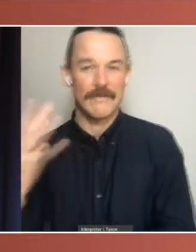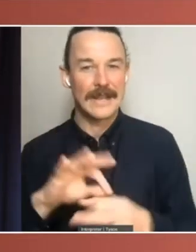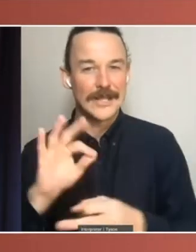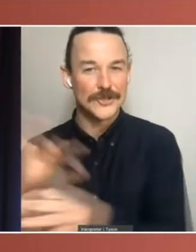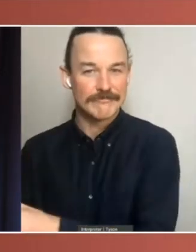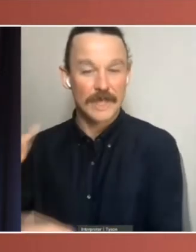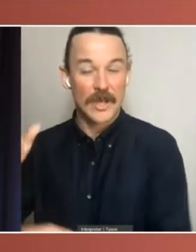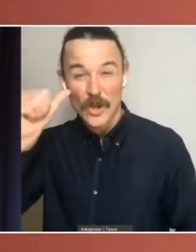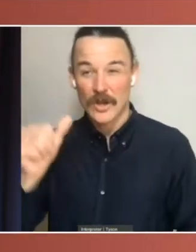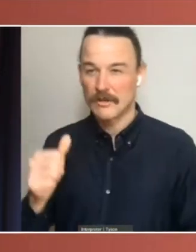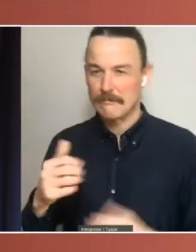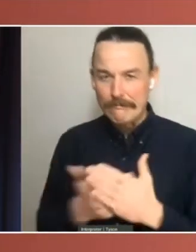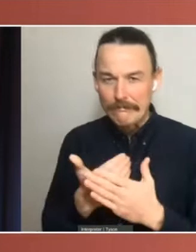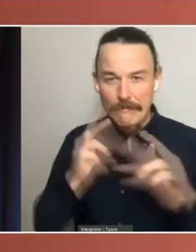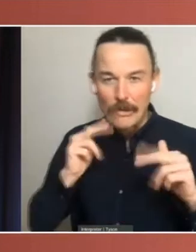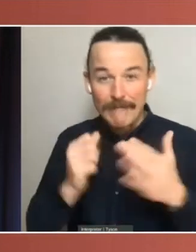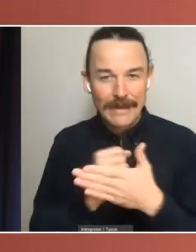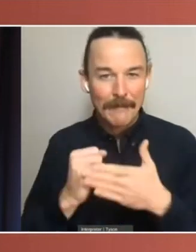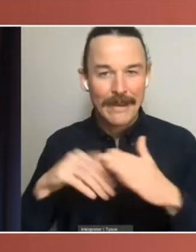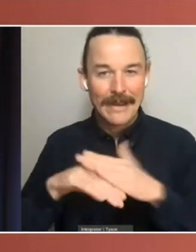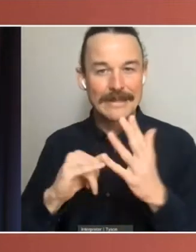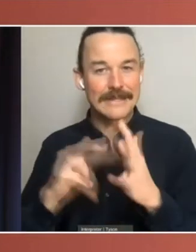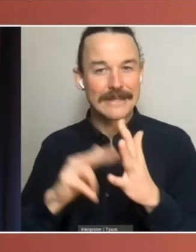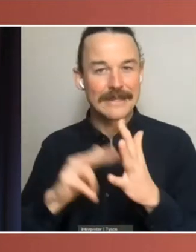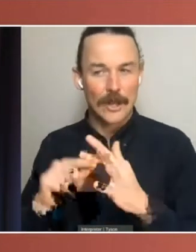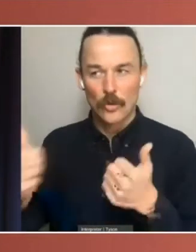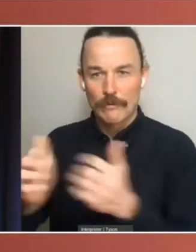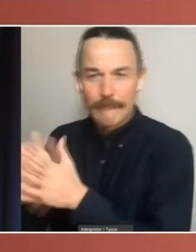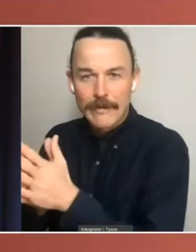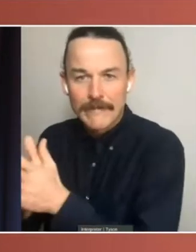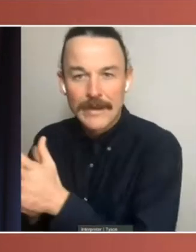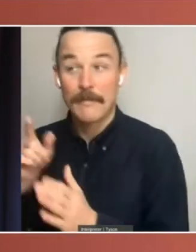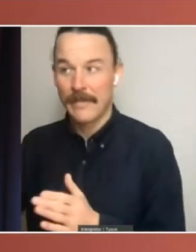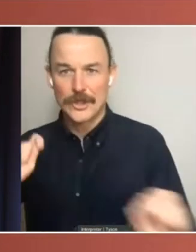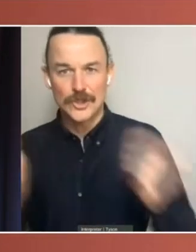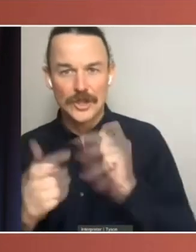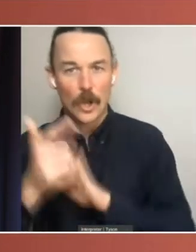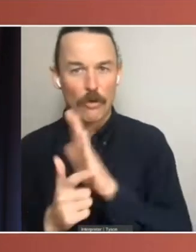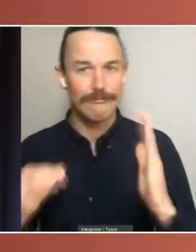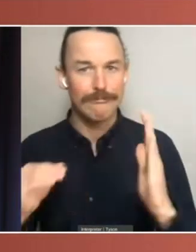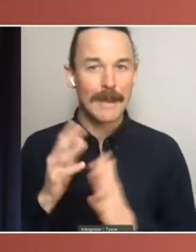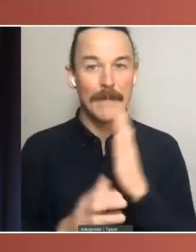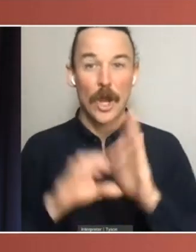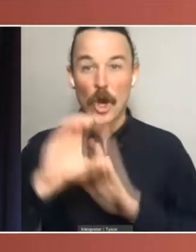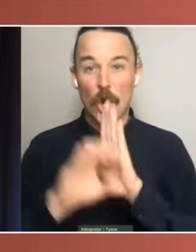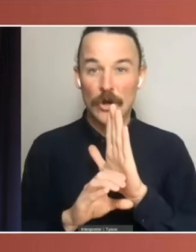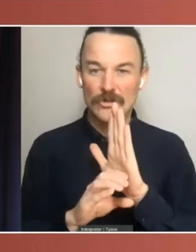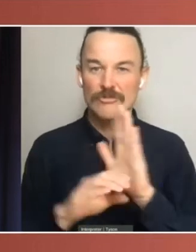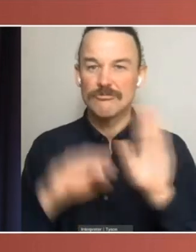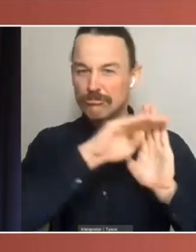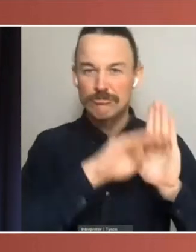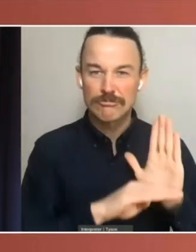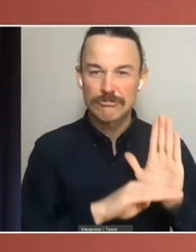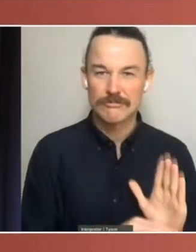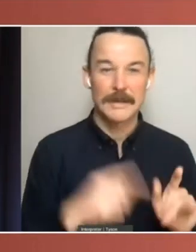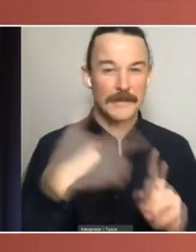for the Chifley government, this manoeuvre also fulfilled the promise of the constitutional conventions and the expectations of the founders,